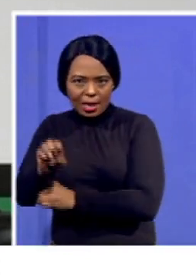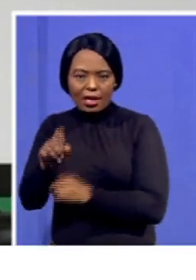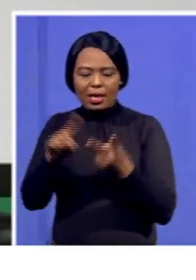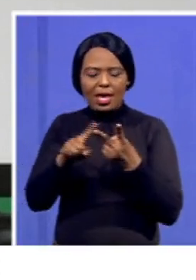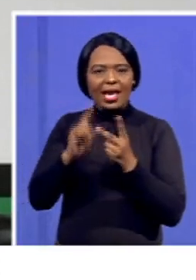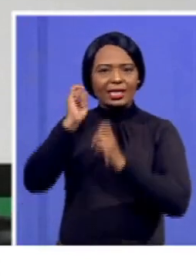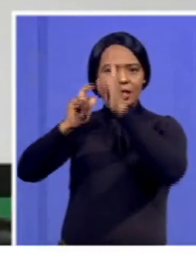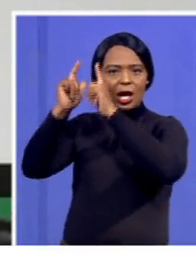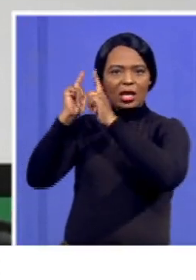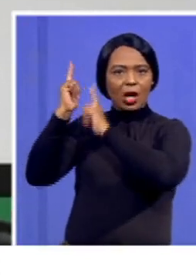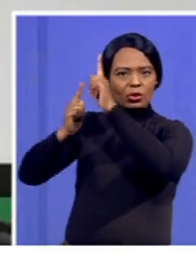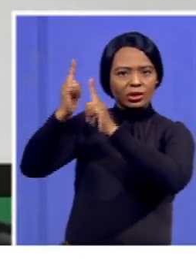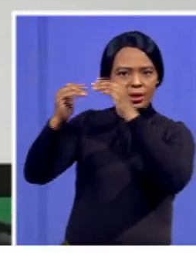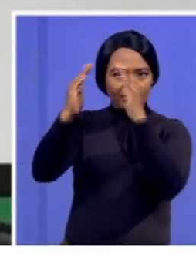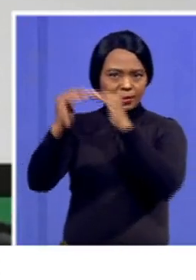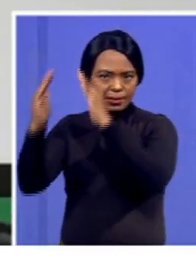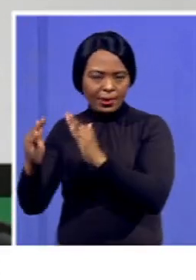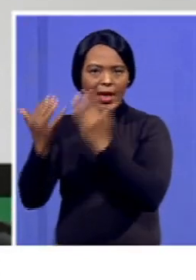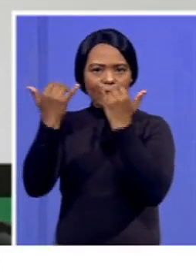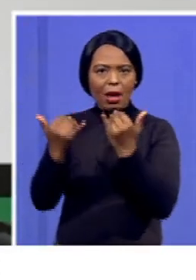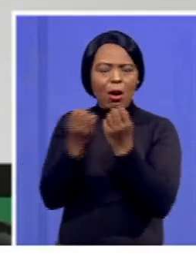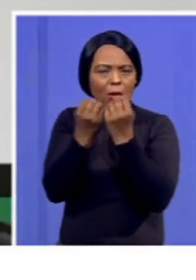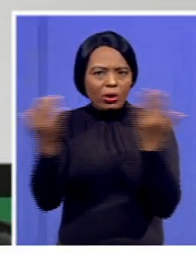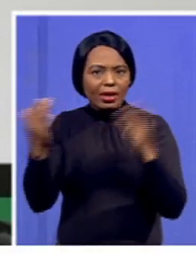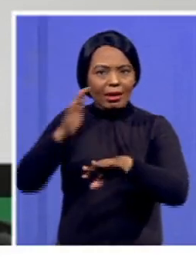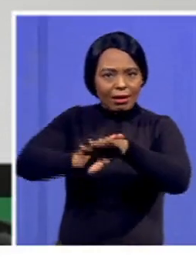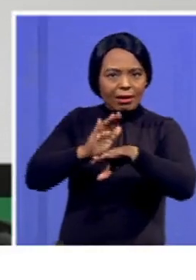this is an area that most of the time we've received critical